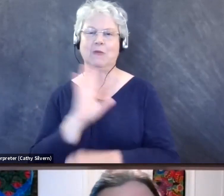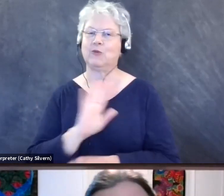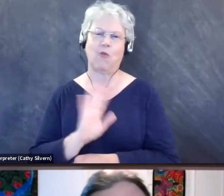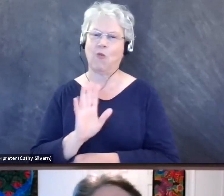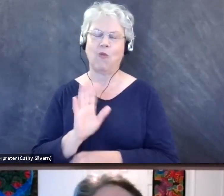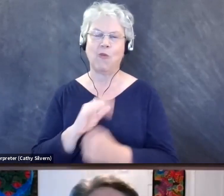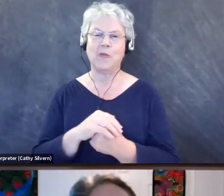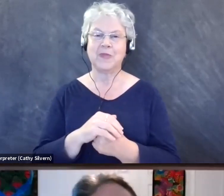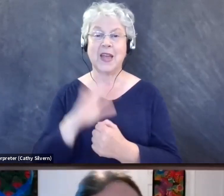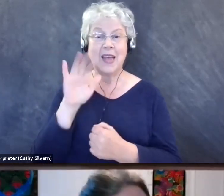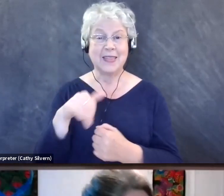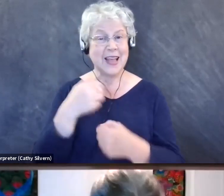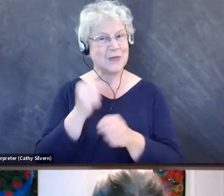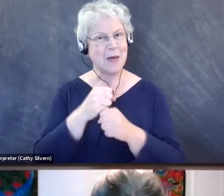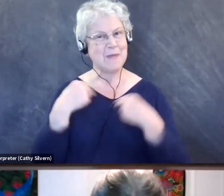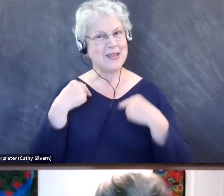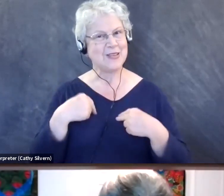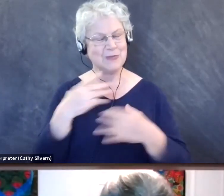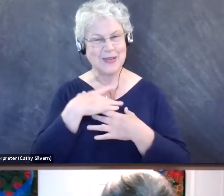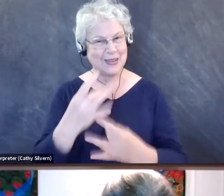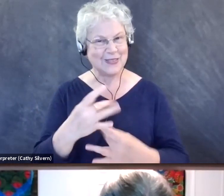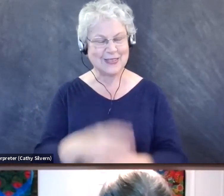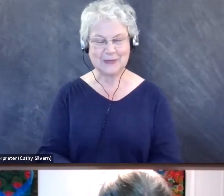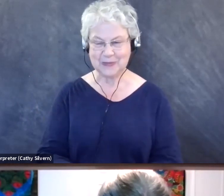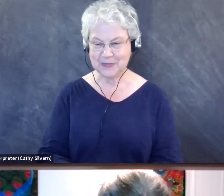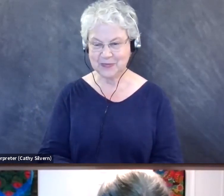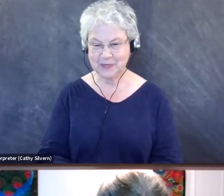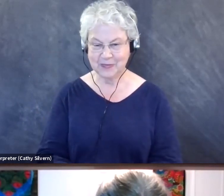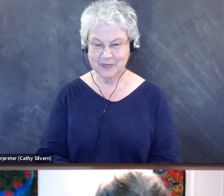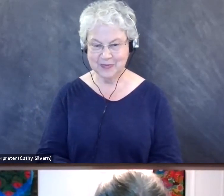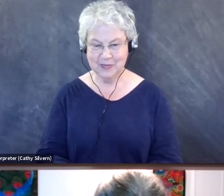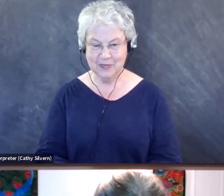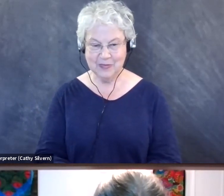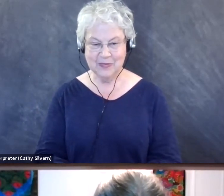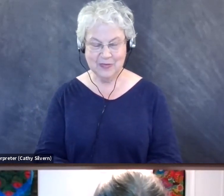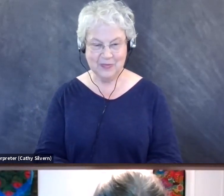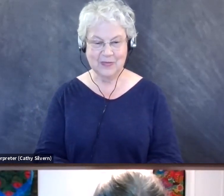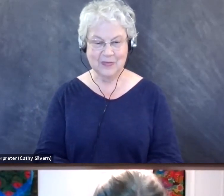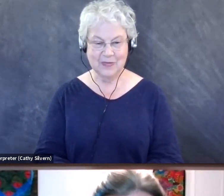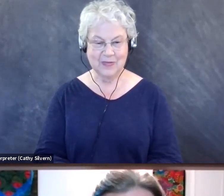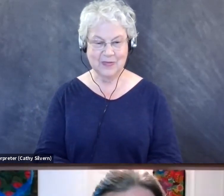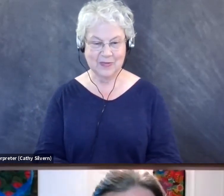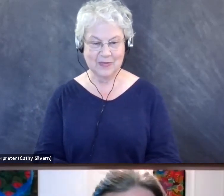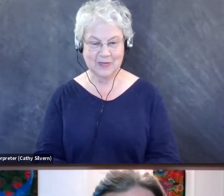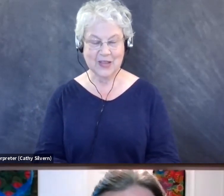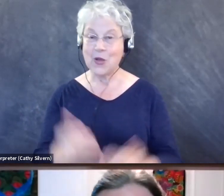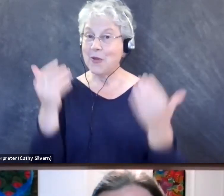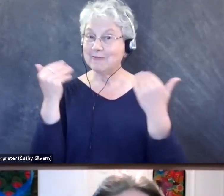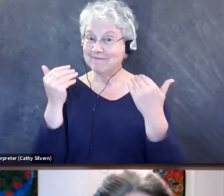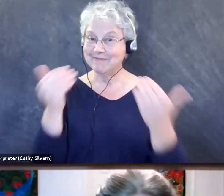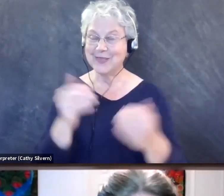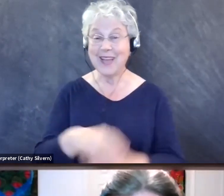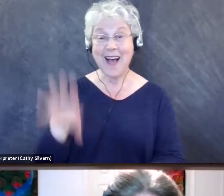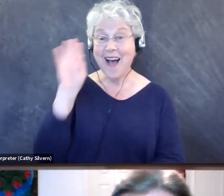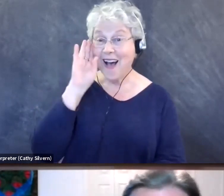That's part of what makes humans so interesting. So let's get into it. Virginia.